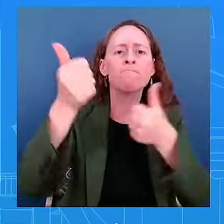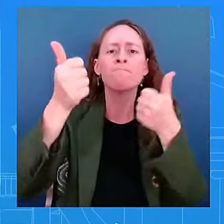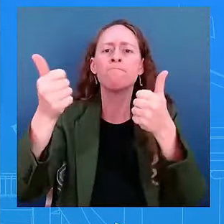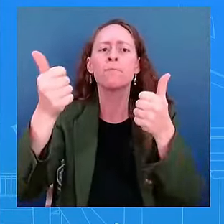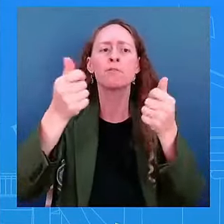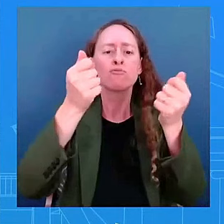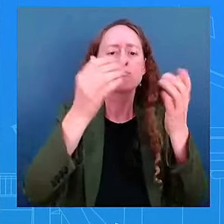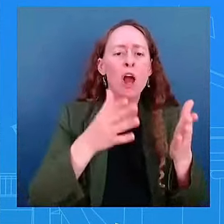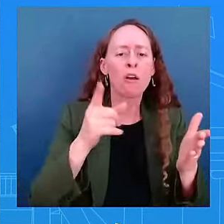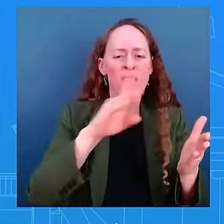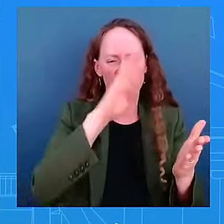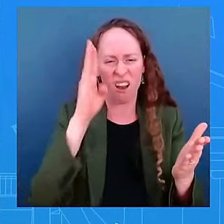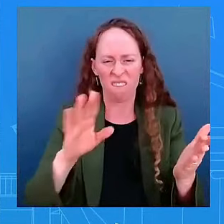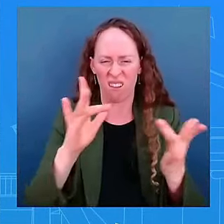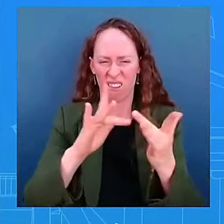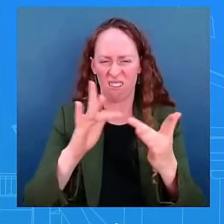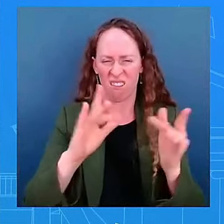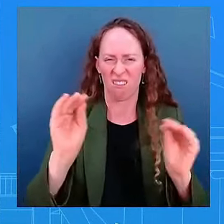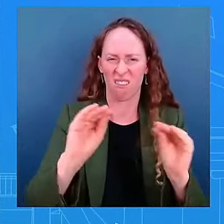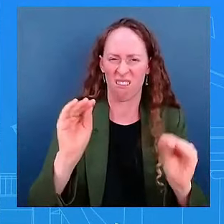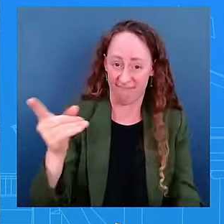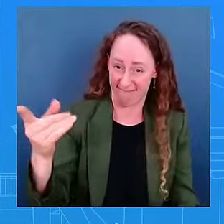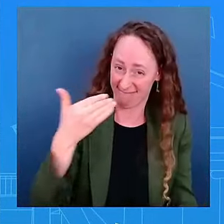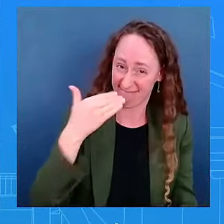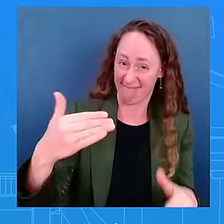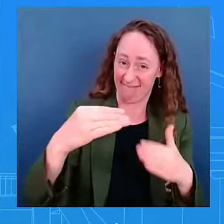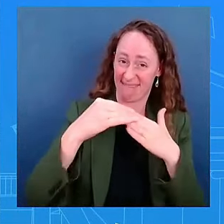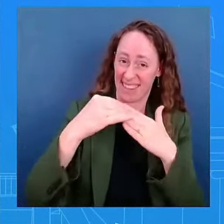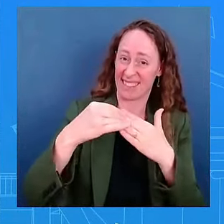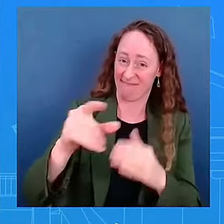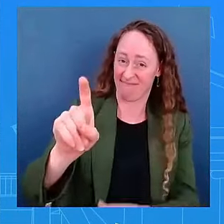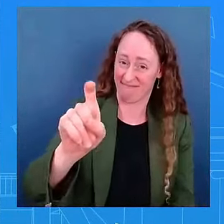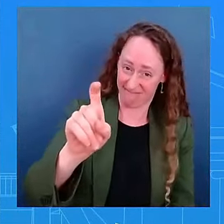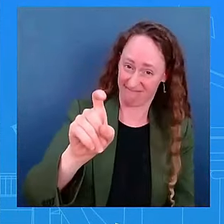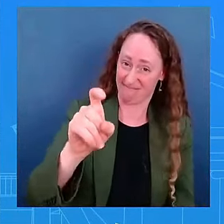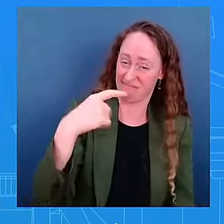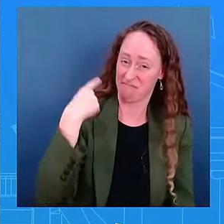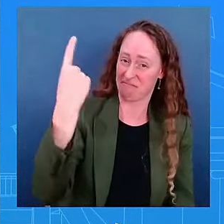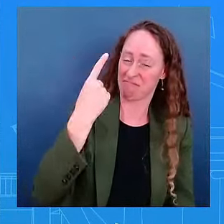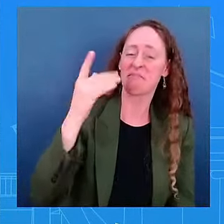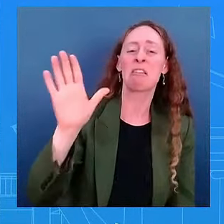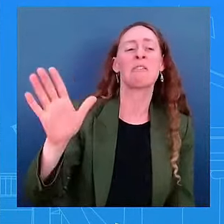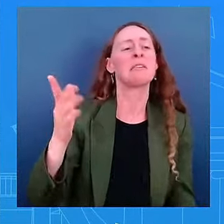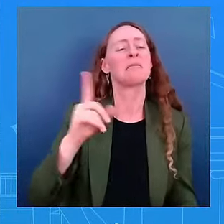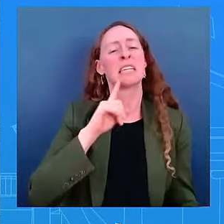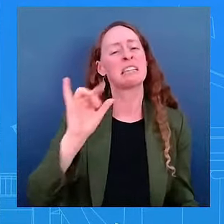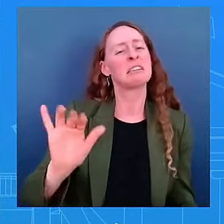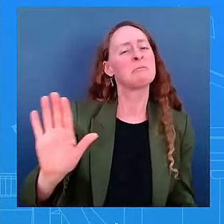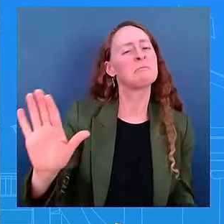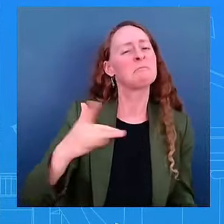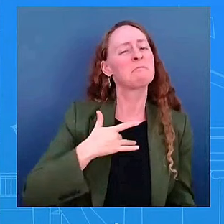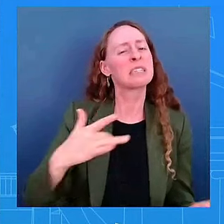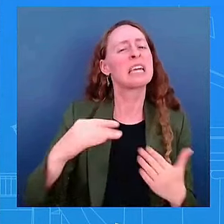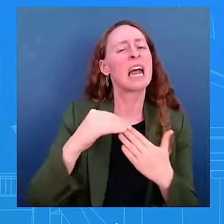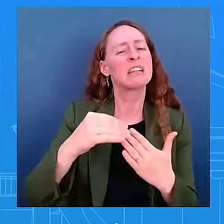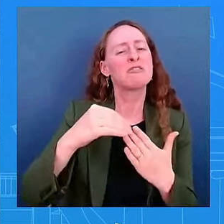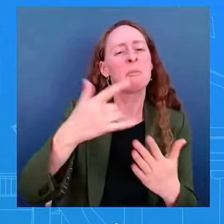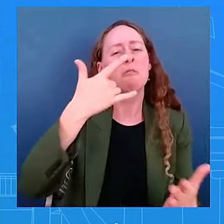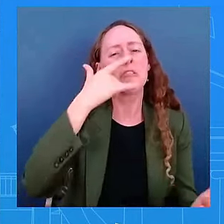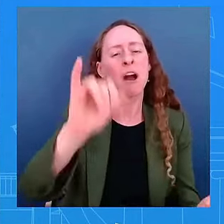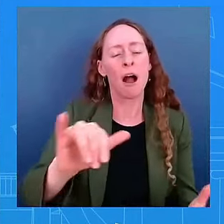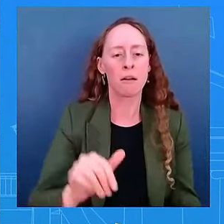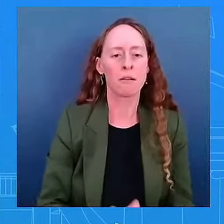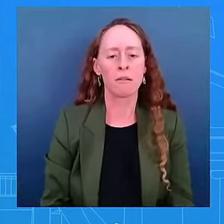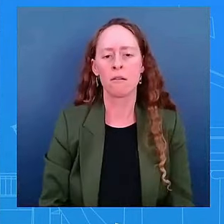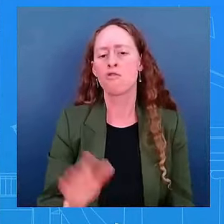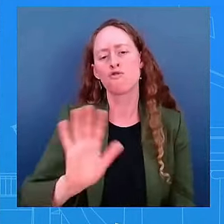She was supposed to be doing root causes dealing with diplomacy. Diplomacy. Wait. Diplomacy. That's what her job